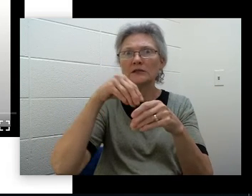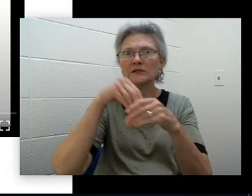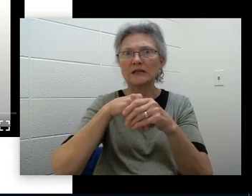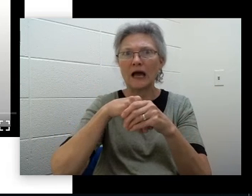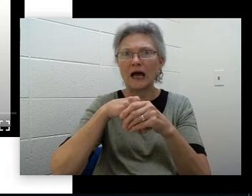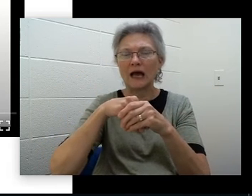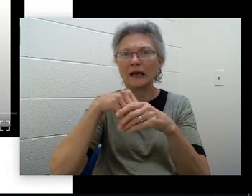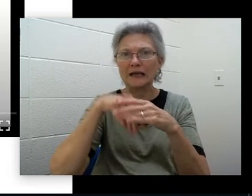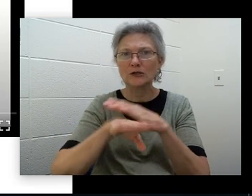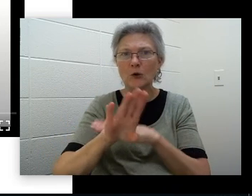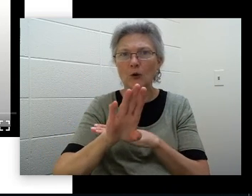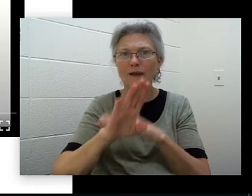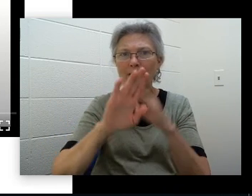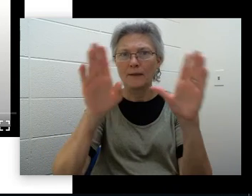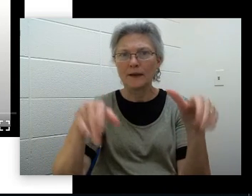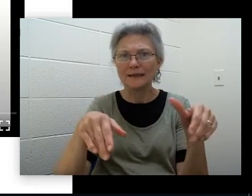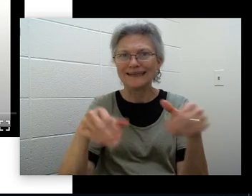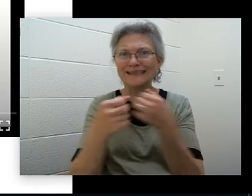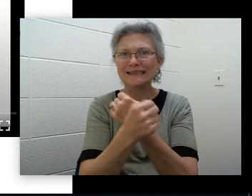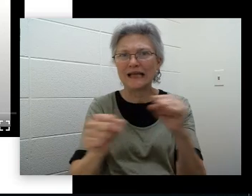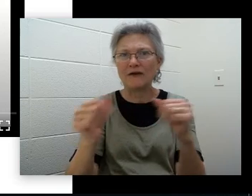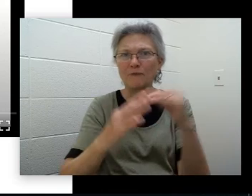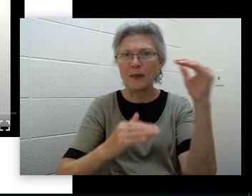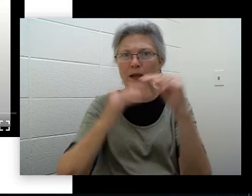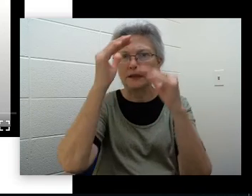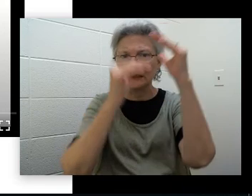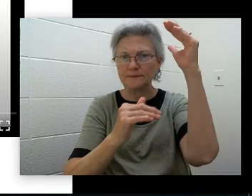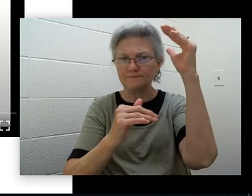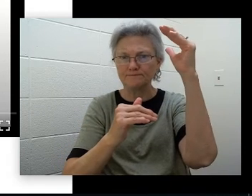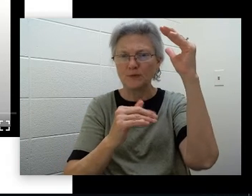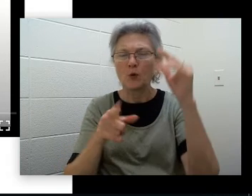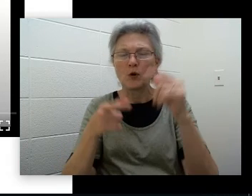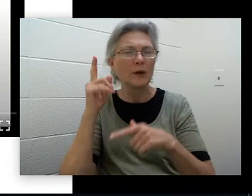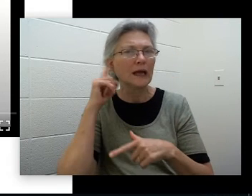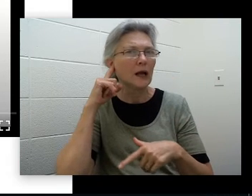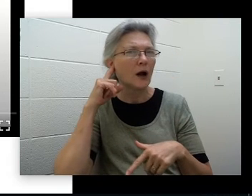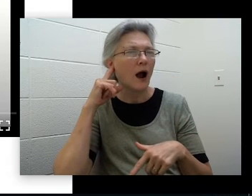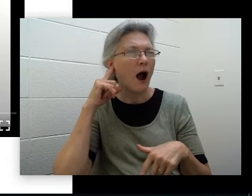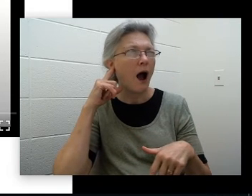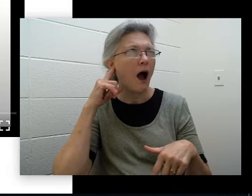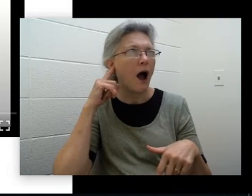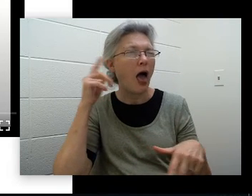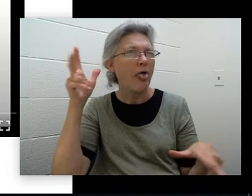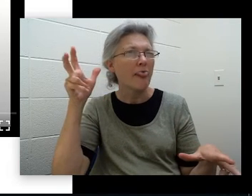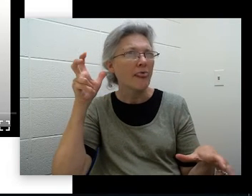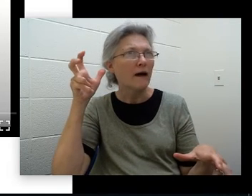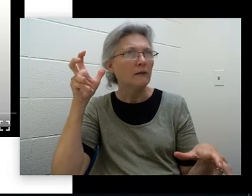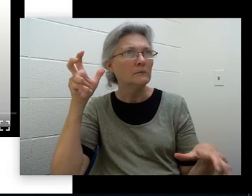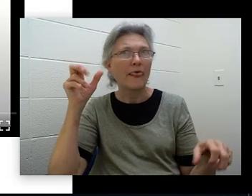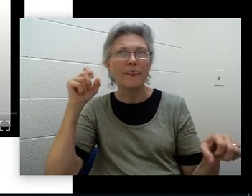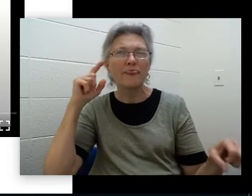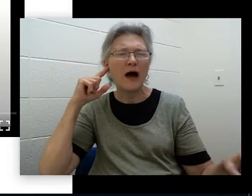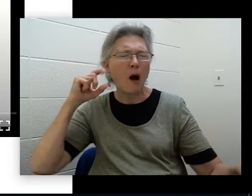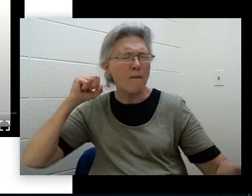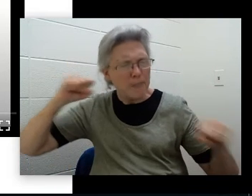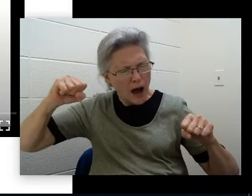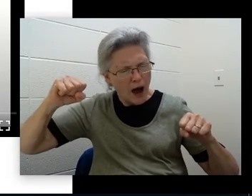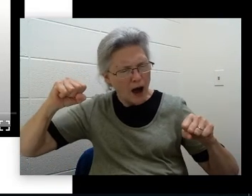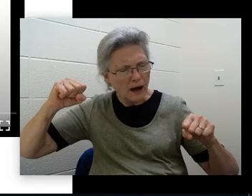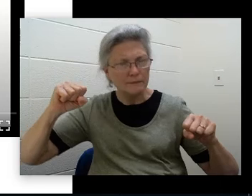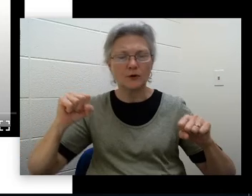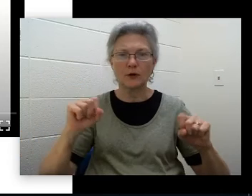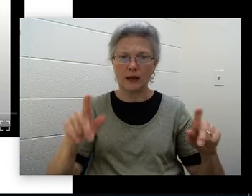Okay. That tells us to go inside a safe, sturdy shelter when we hear the thunder, and stay inside until that storm has passed.